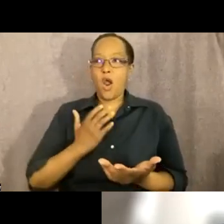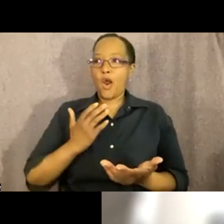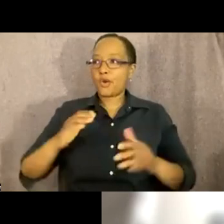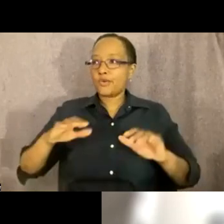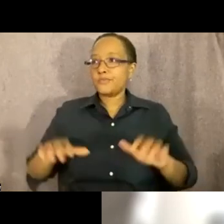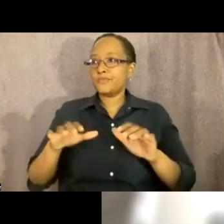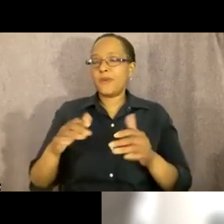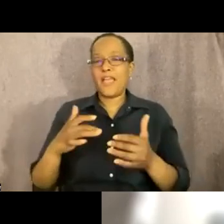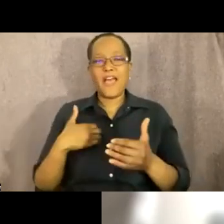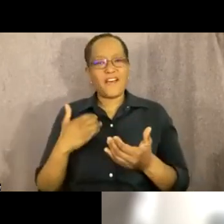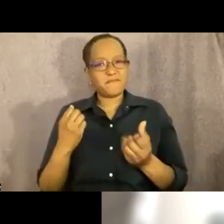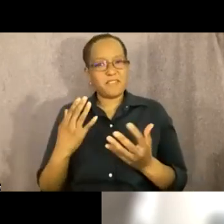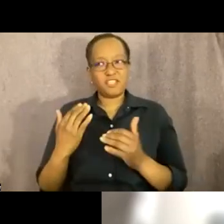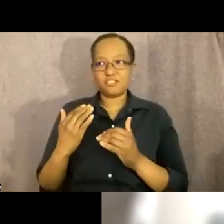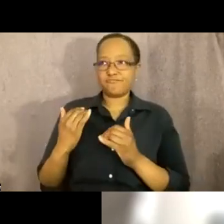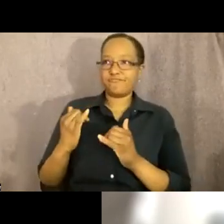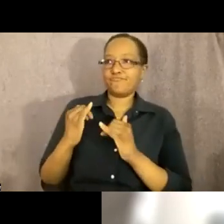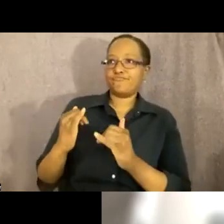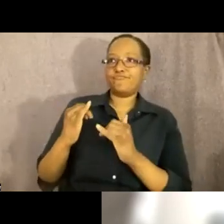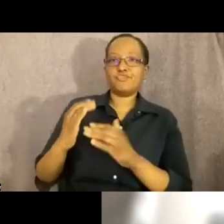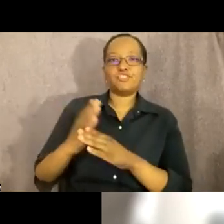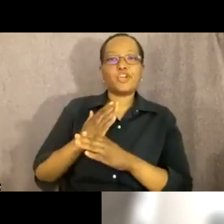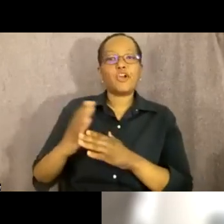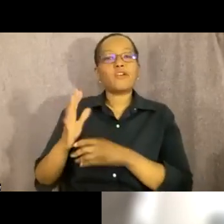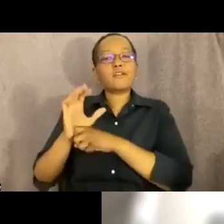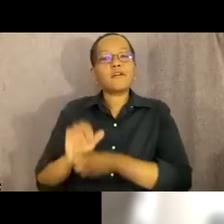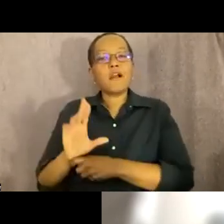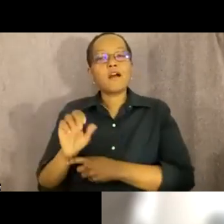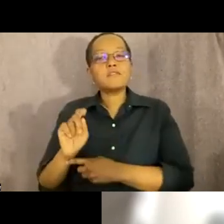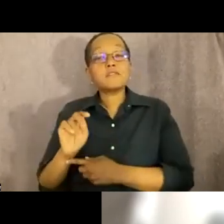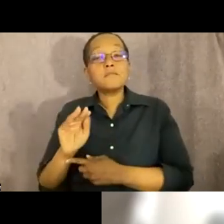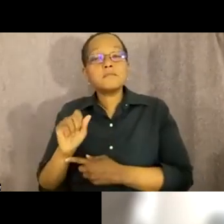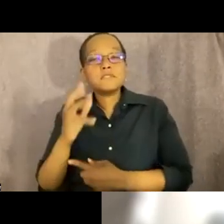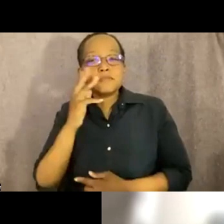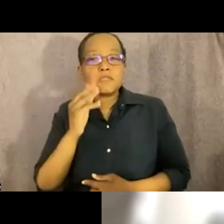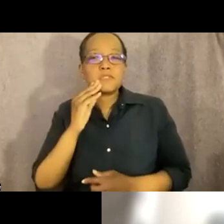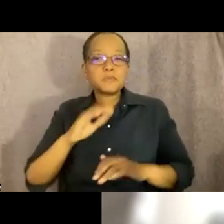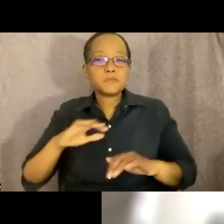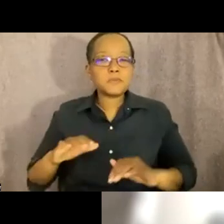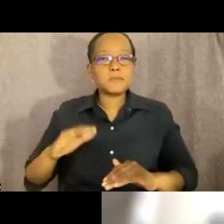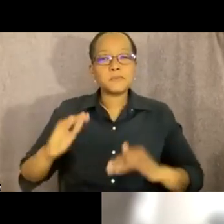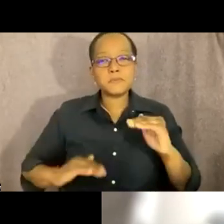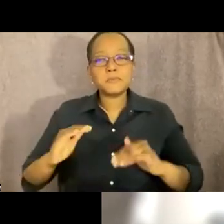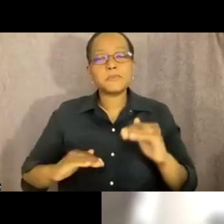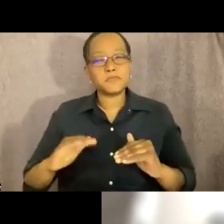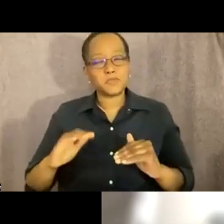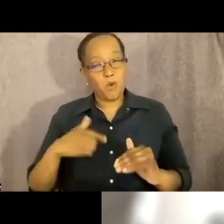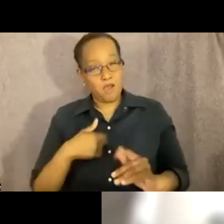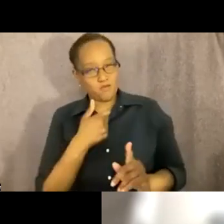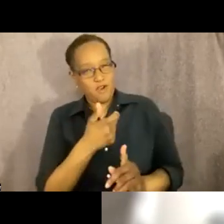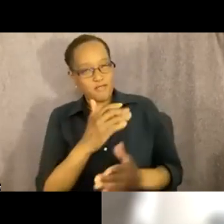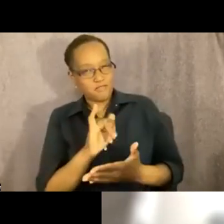land that we're in and so i think yeah that's kind of when i watch that uh part of the film it